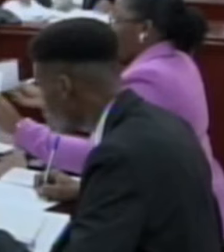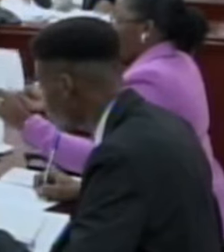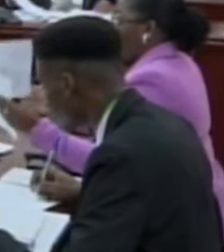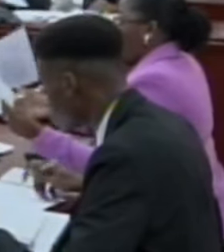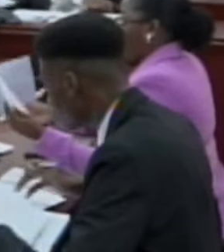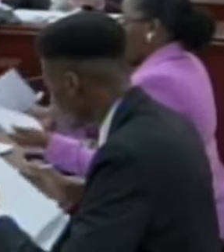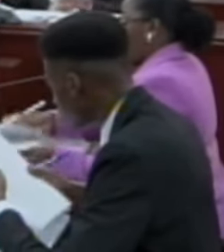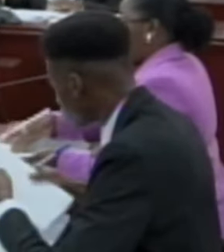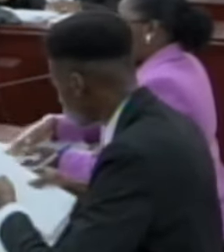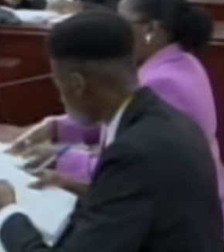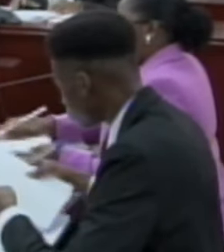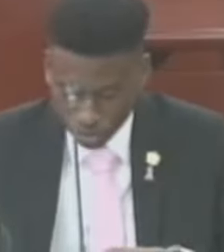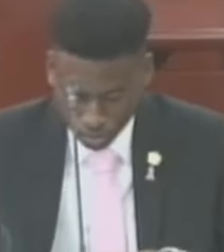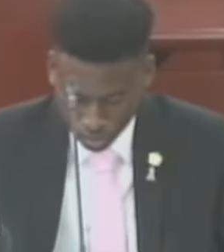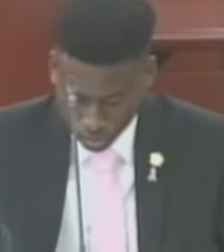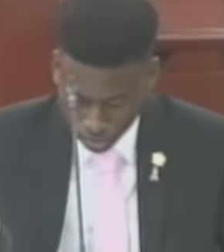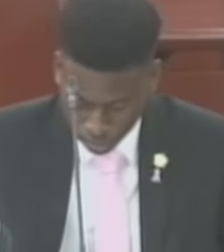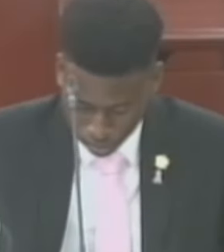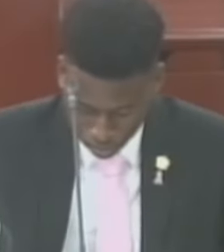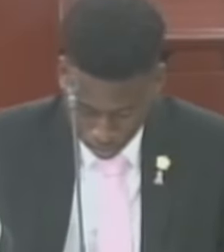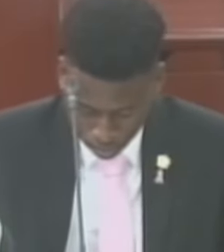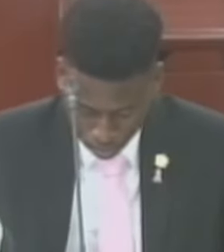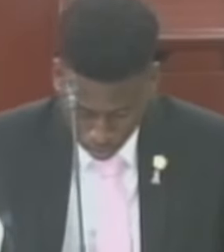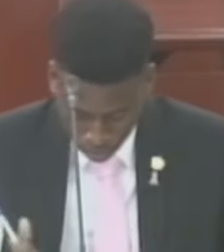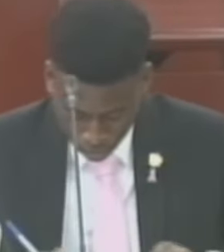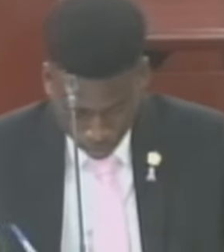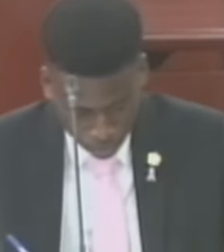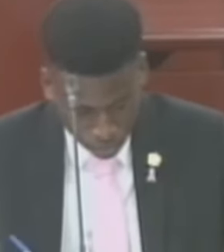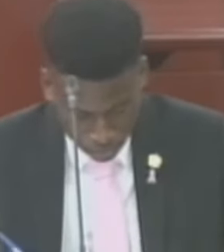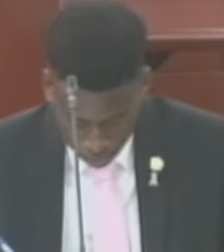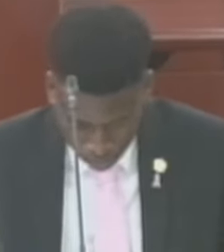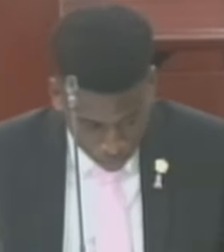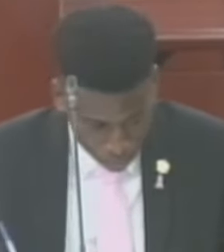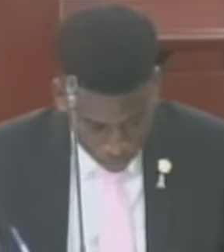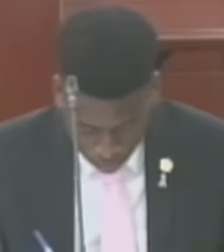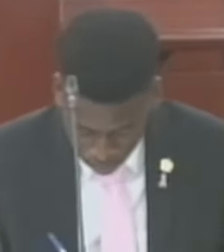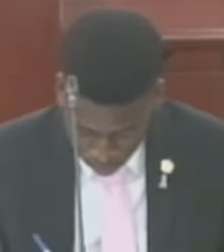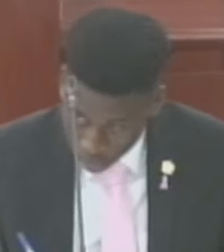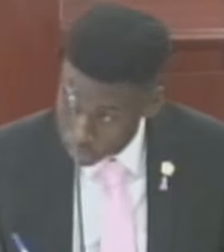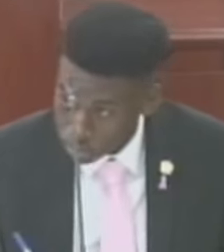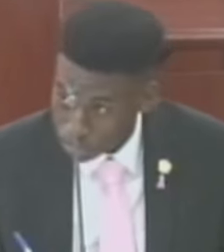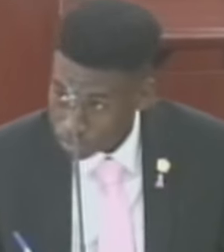All members, is this a convenient time for some nourishment?